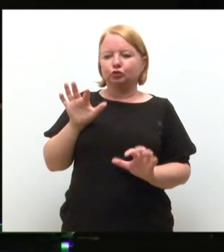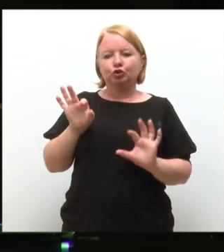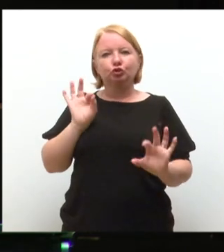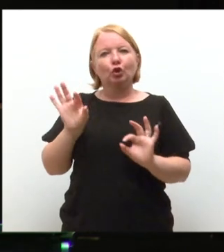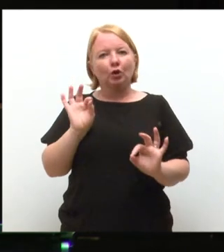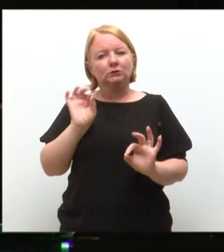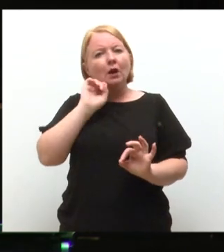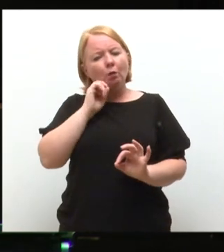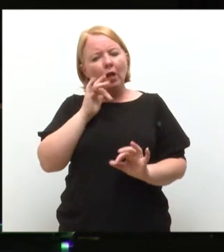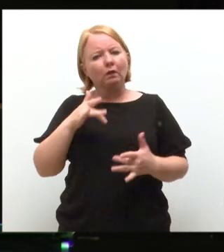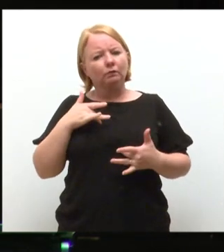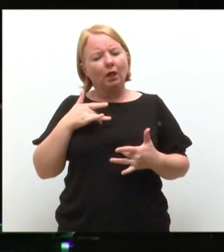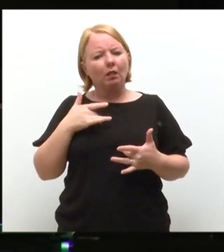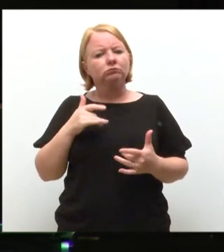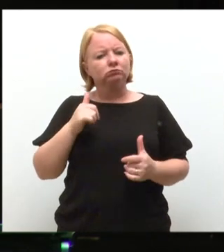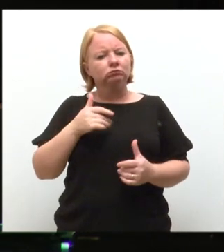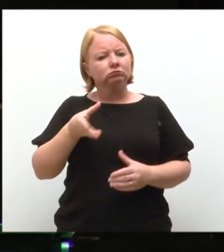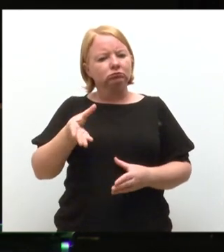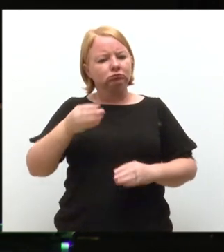of it well beyond your time here.